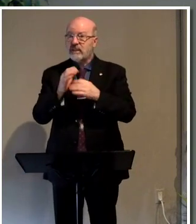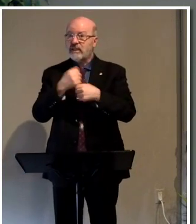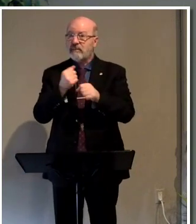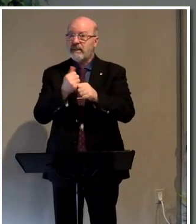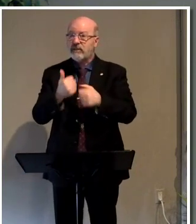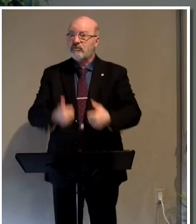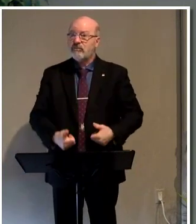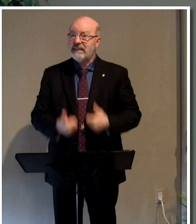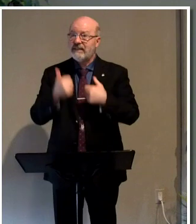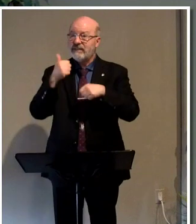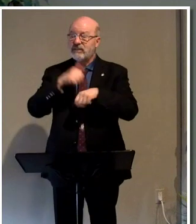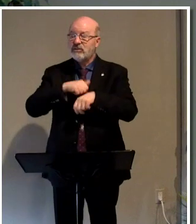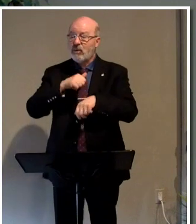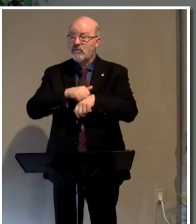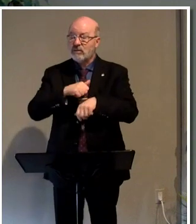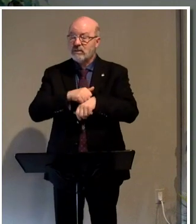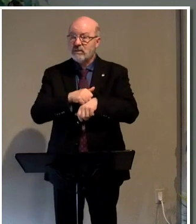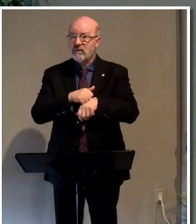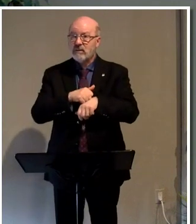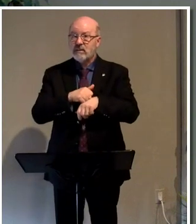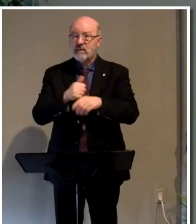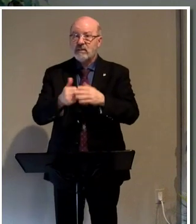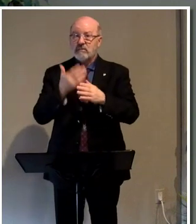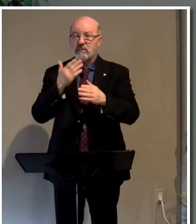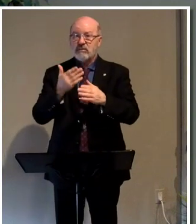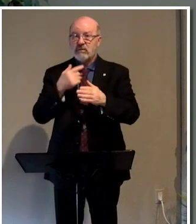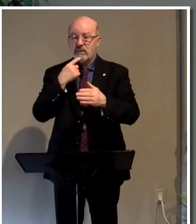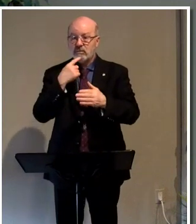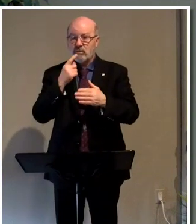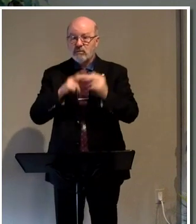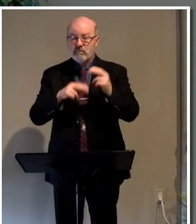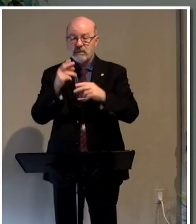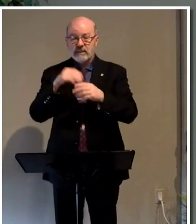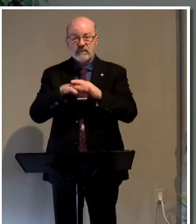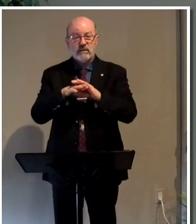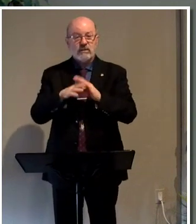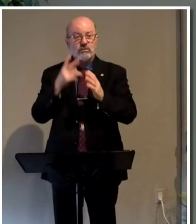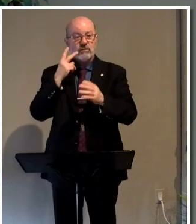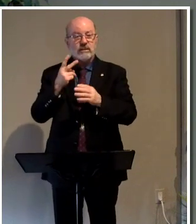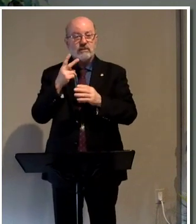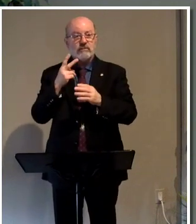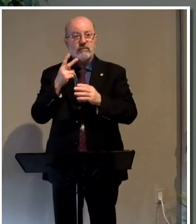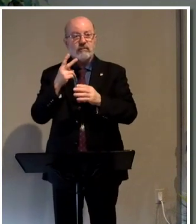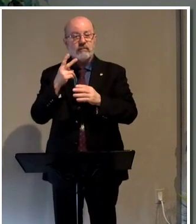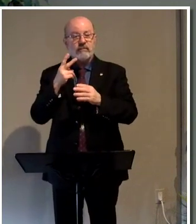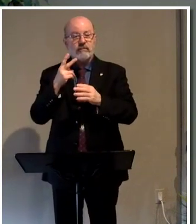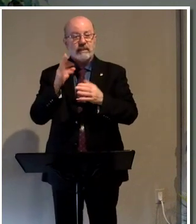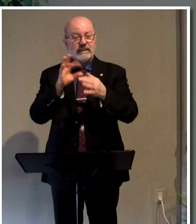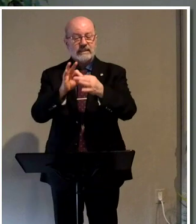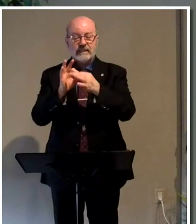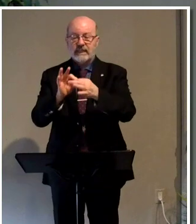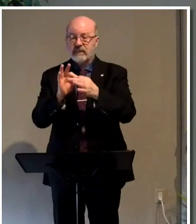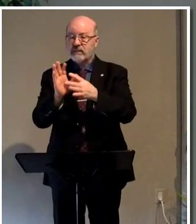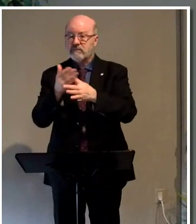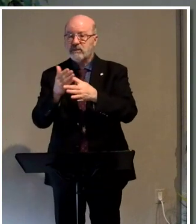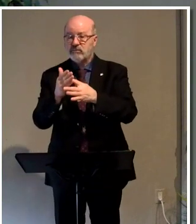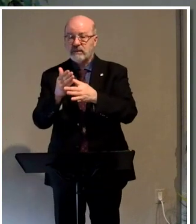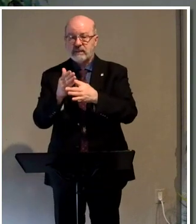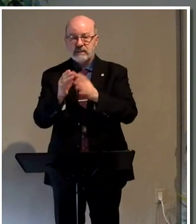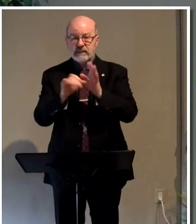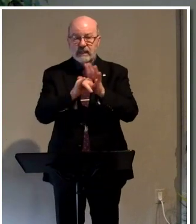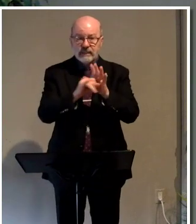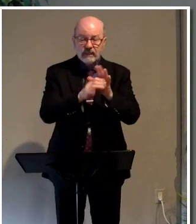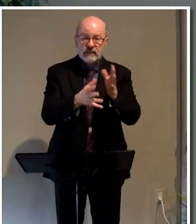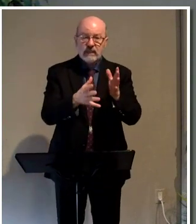living stones. Before we get to what we are built into, I want you to see the connection between the identity